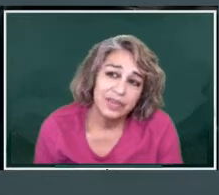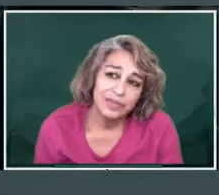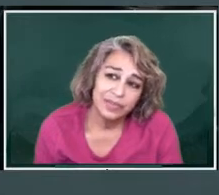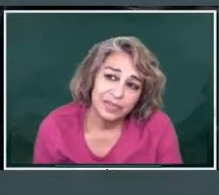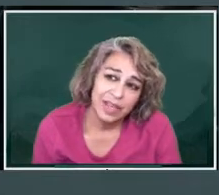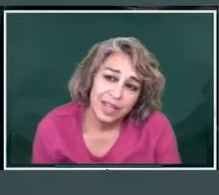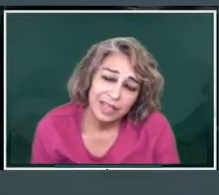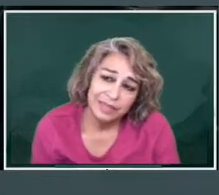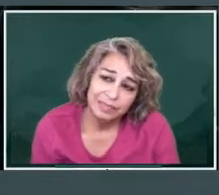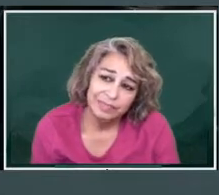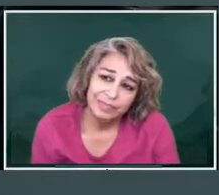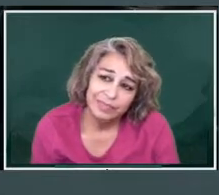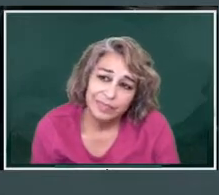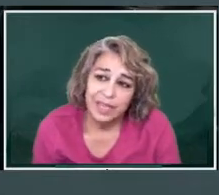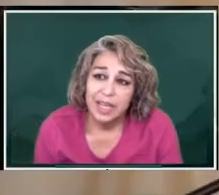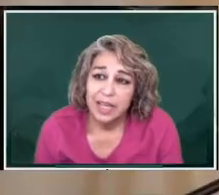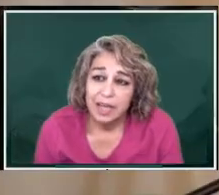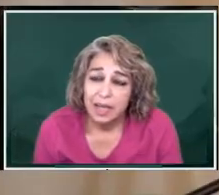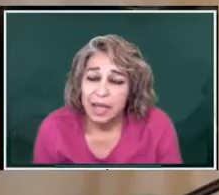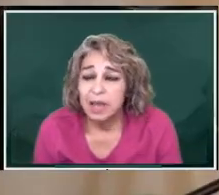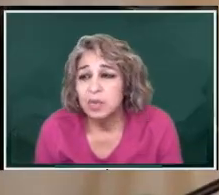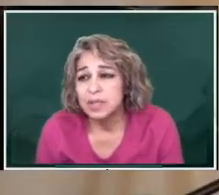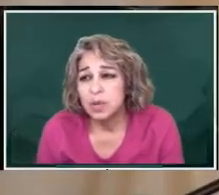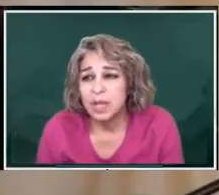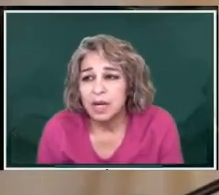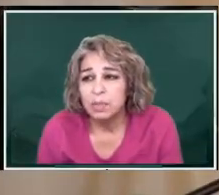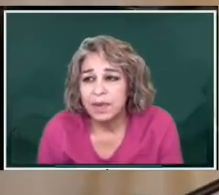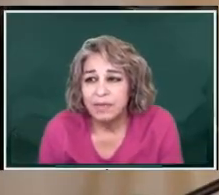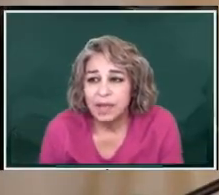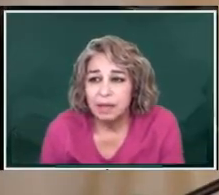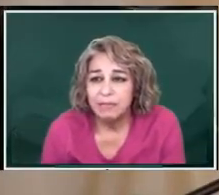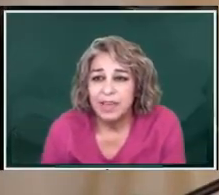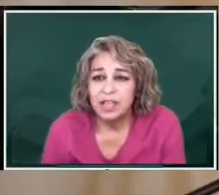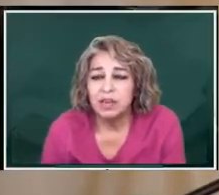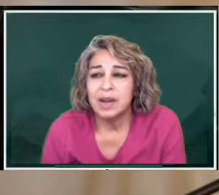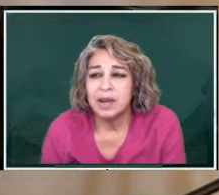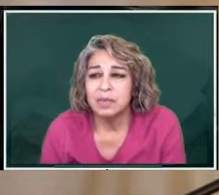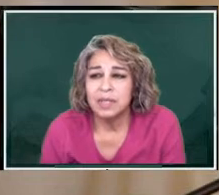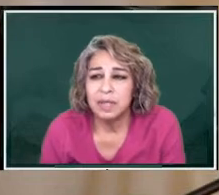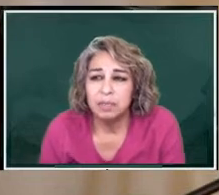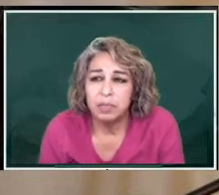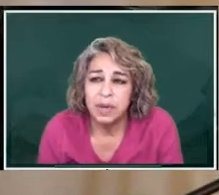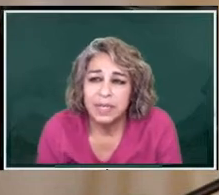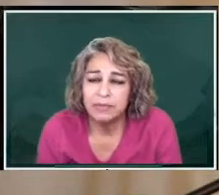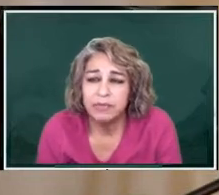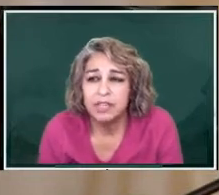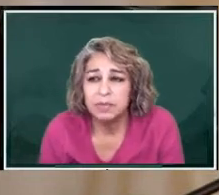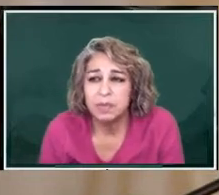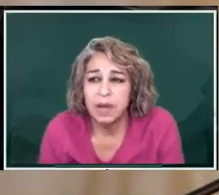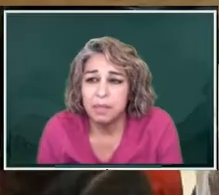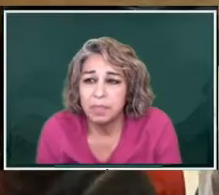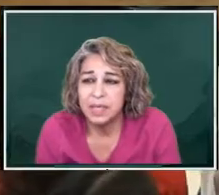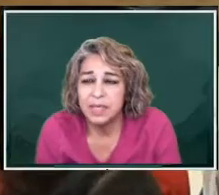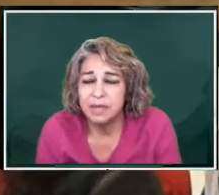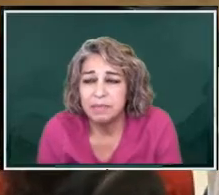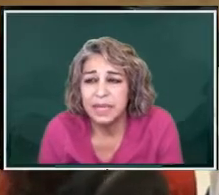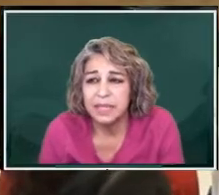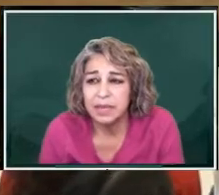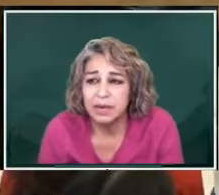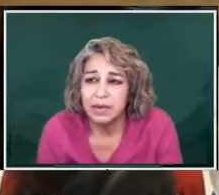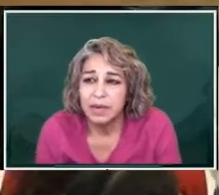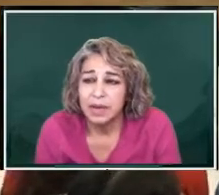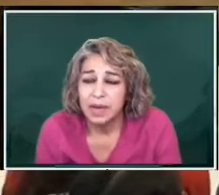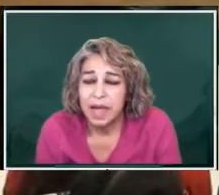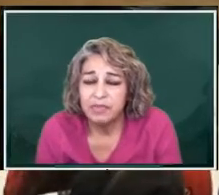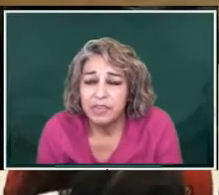Durango, it was Guadalupe Victoria was first president of